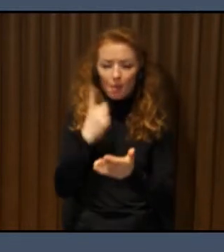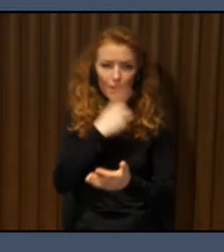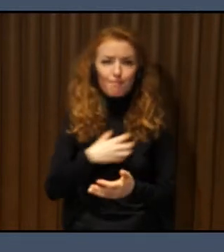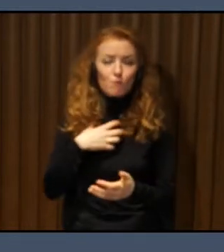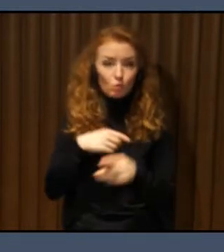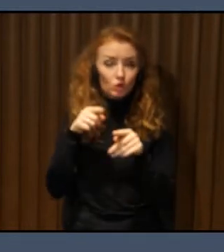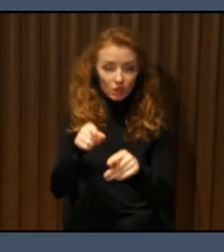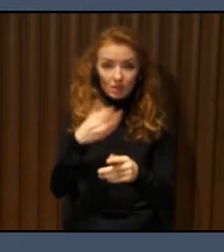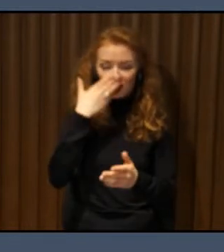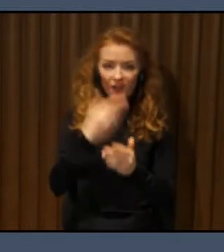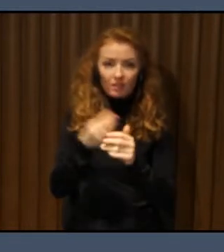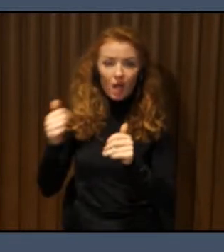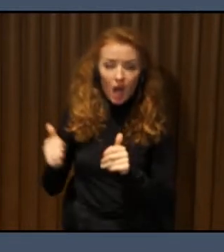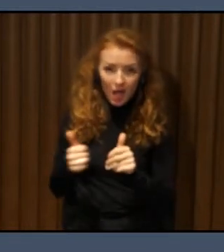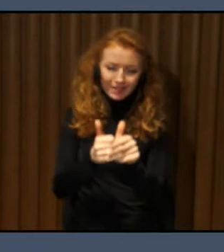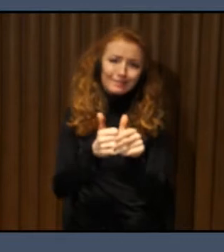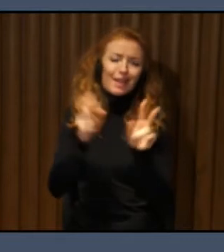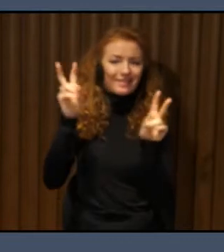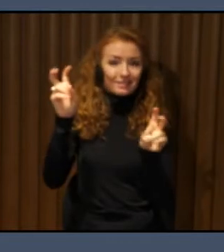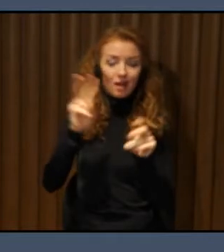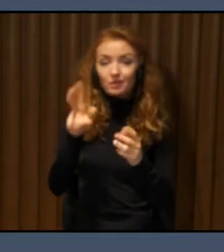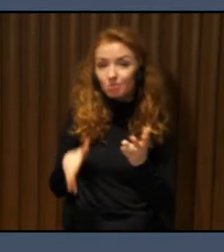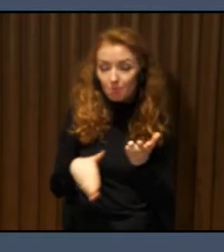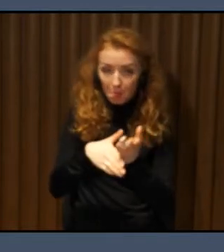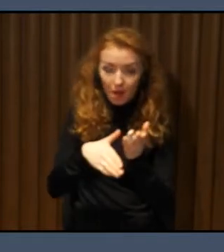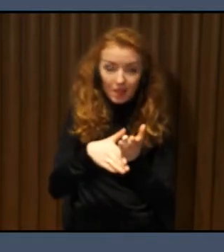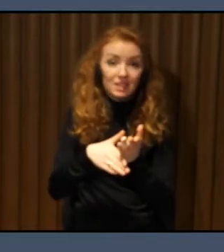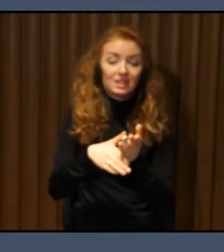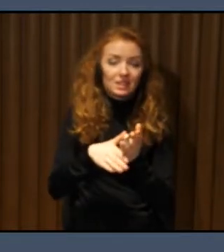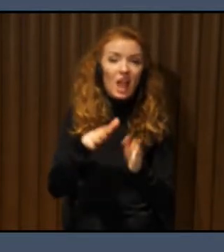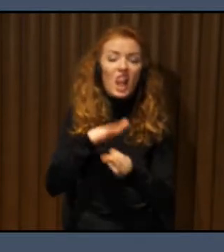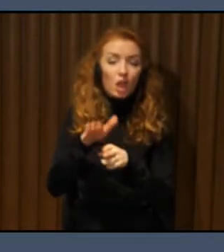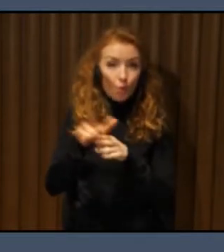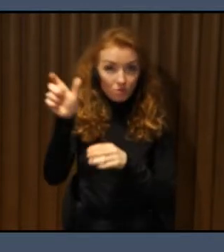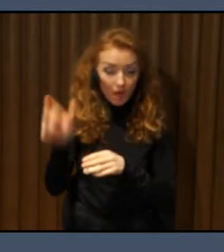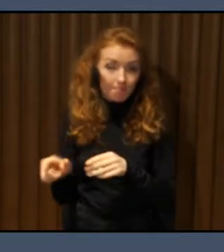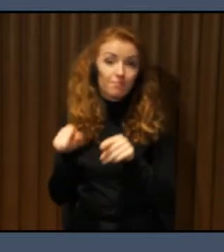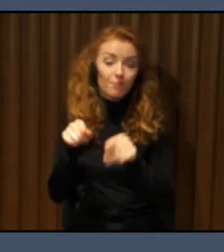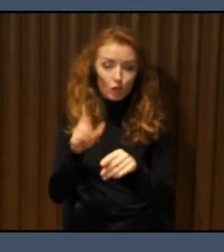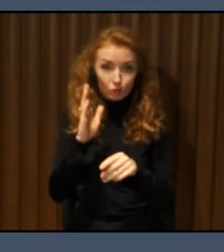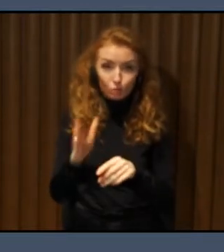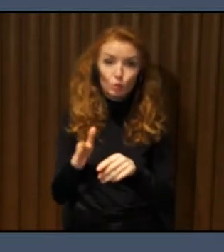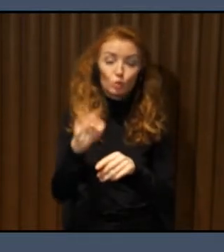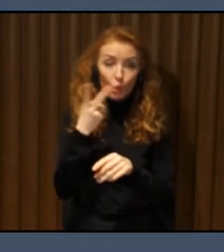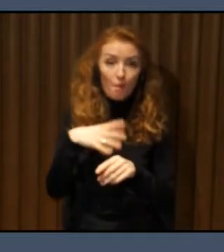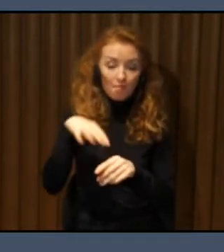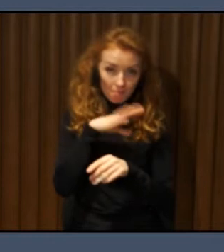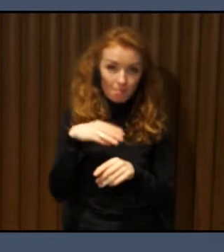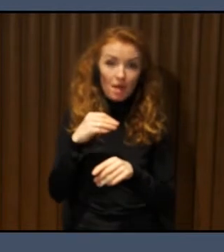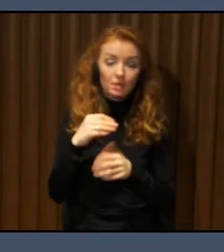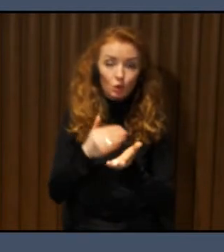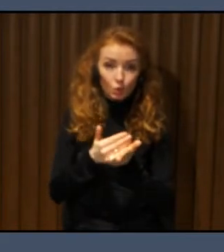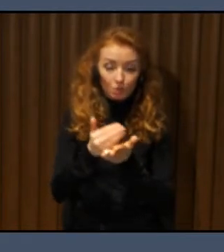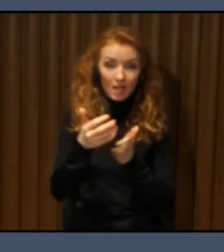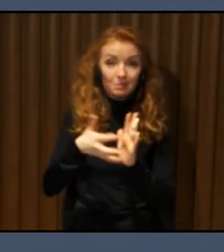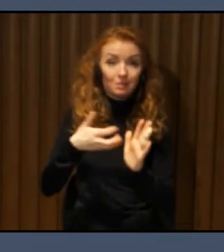will be an obvious tool within the next years. And that's why we developed this solution. So